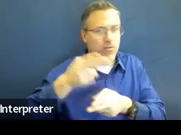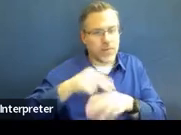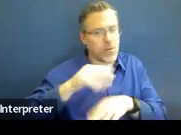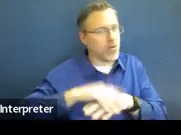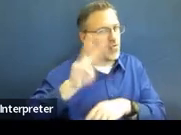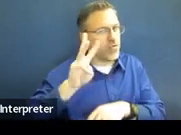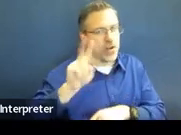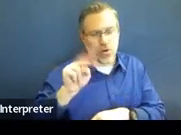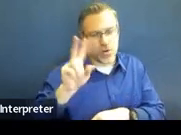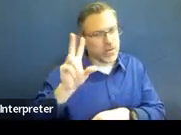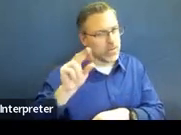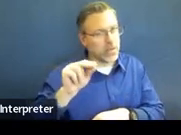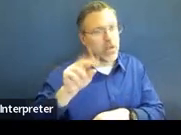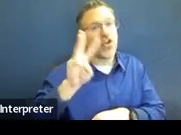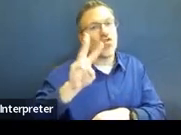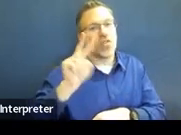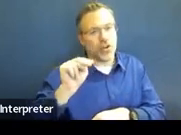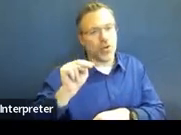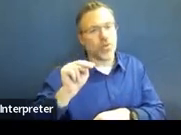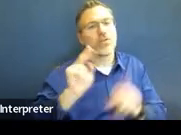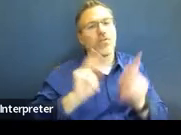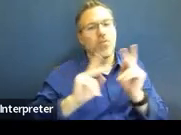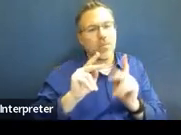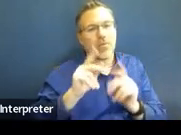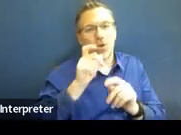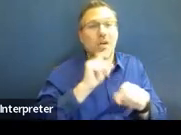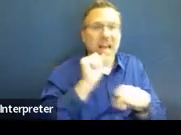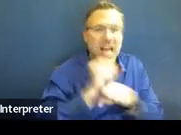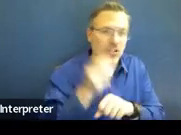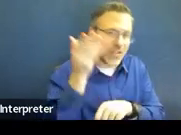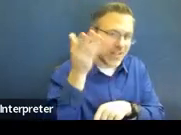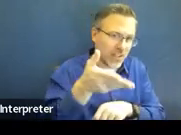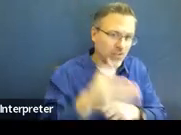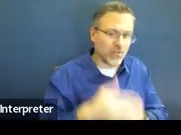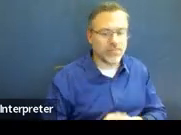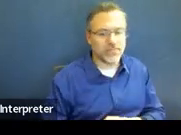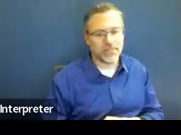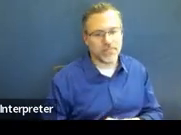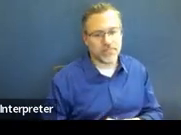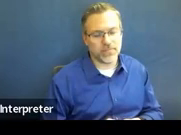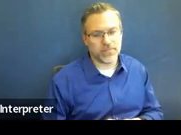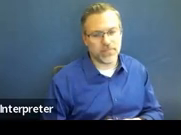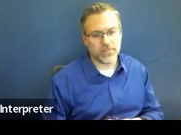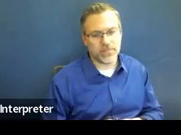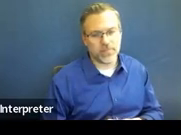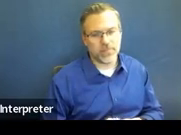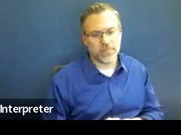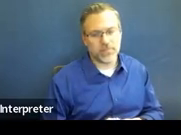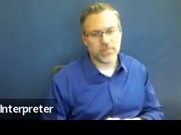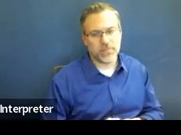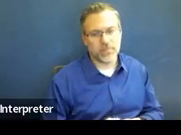The written notice is for the people that were at the meeting, those people listed.